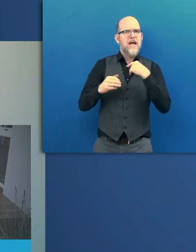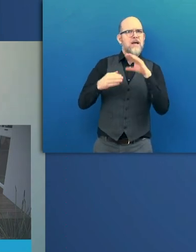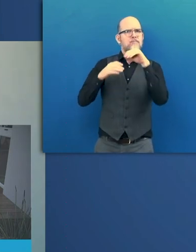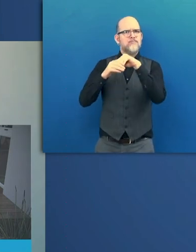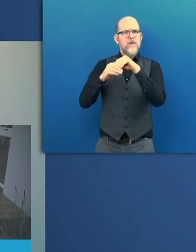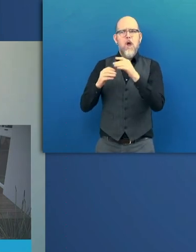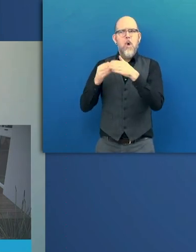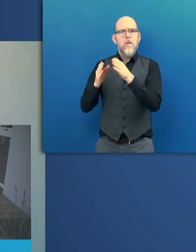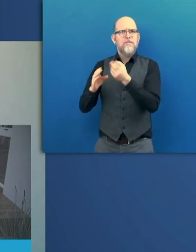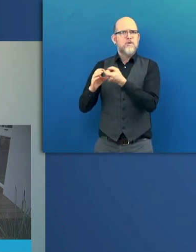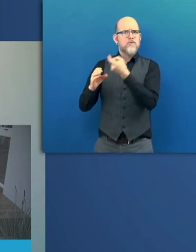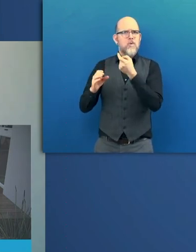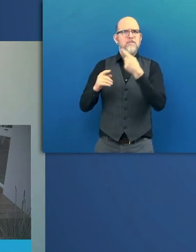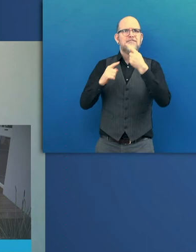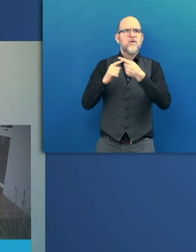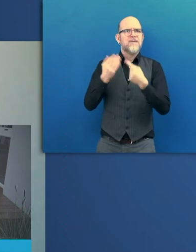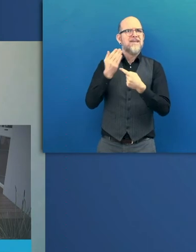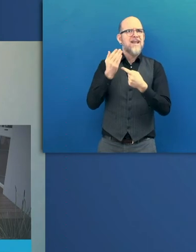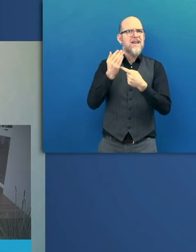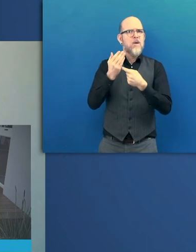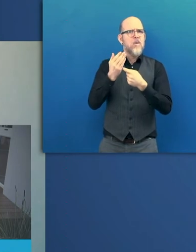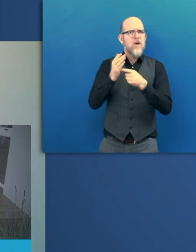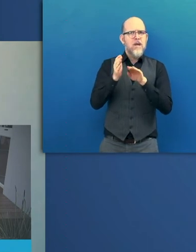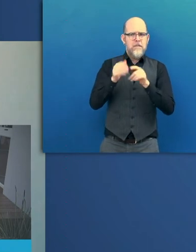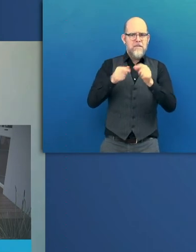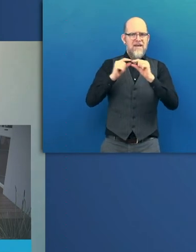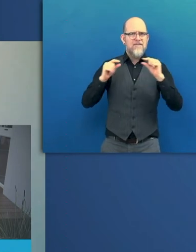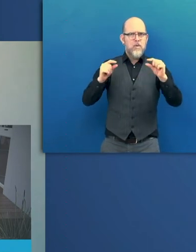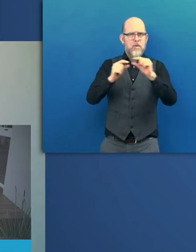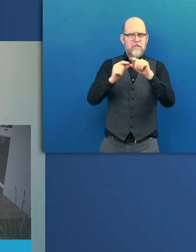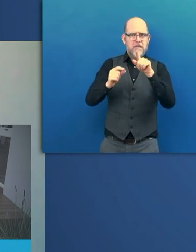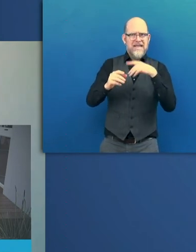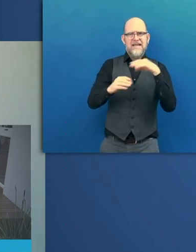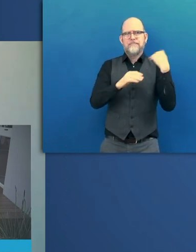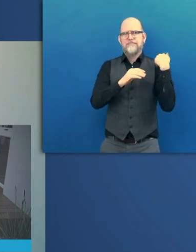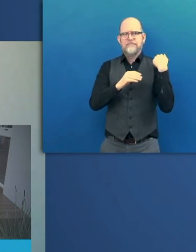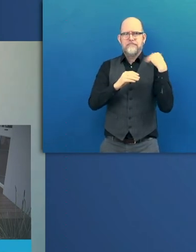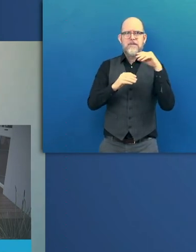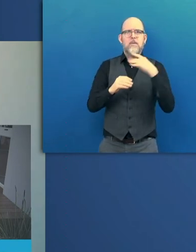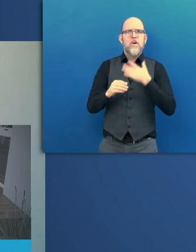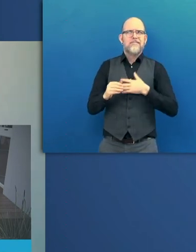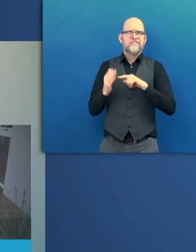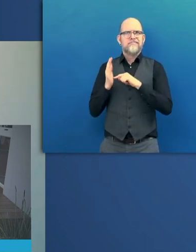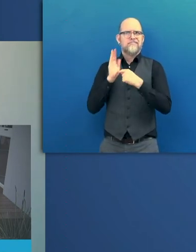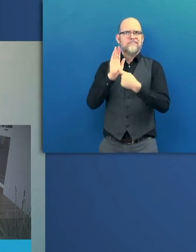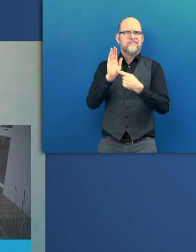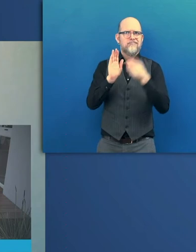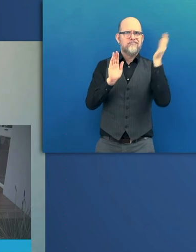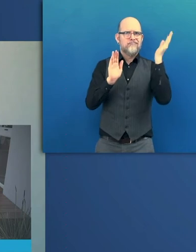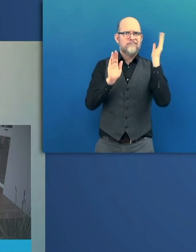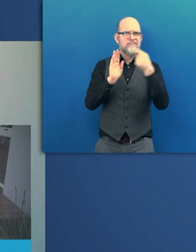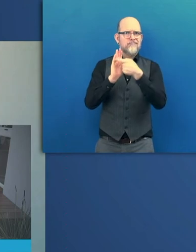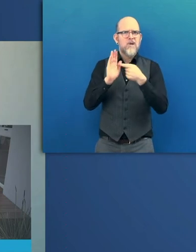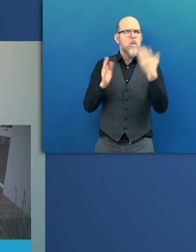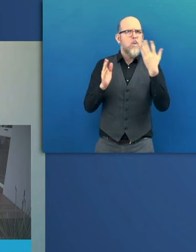up and surrounding our platform. I would like to give you now a short presentation of the platform technologies we